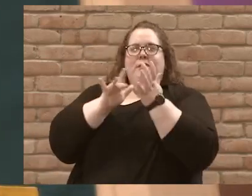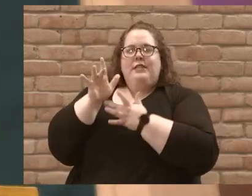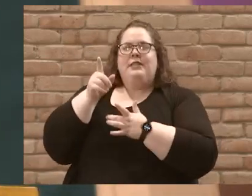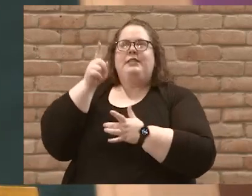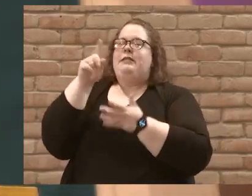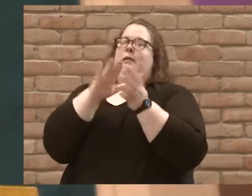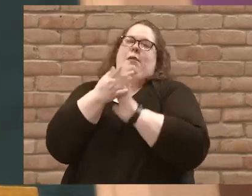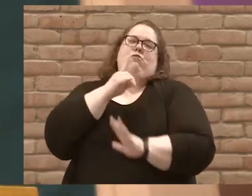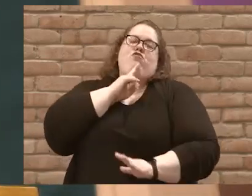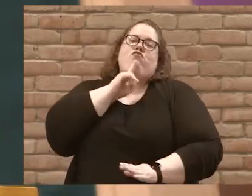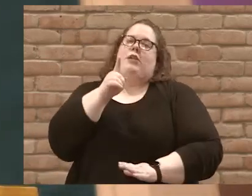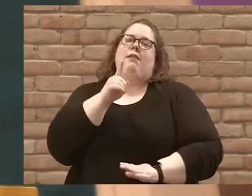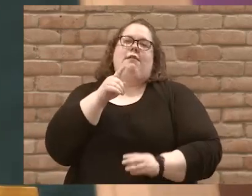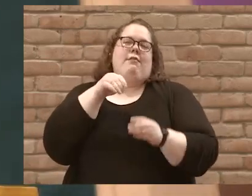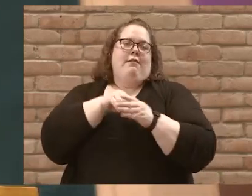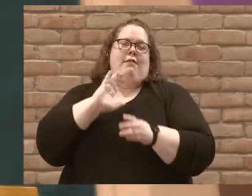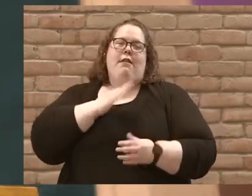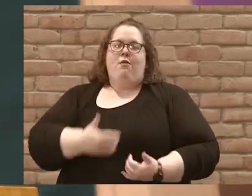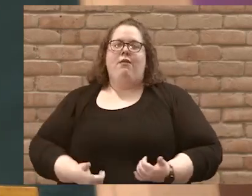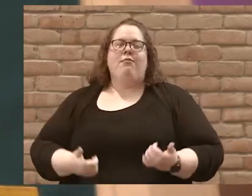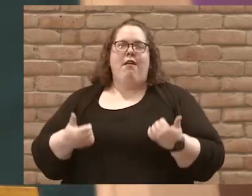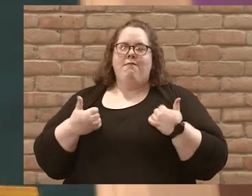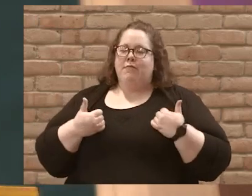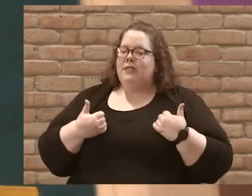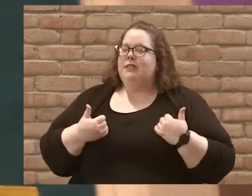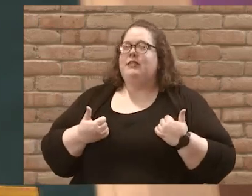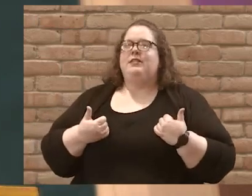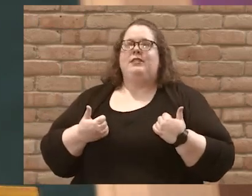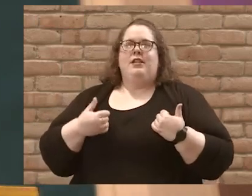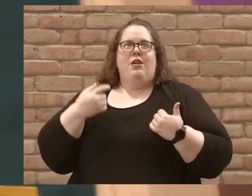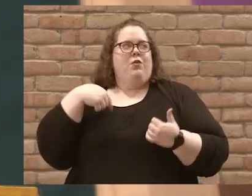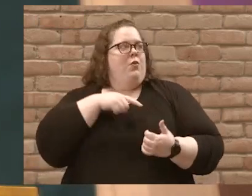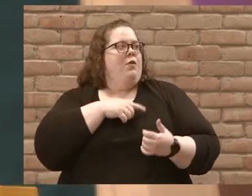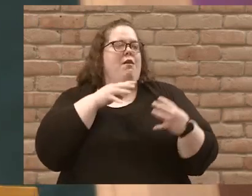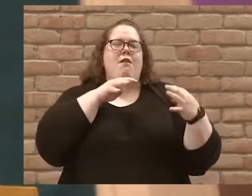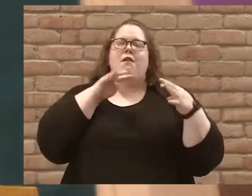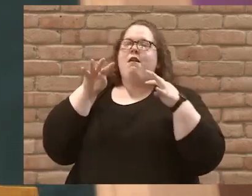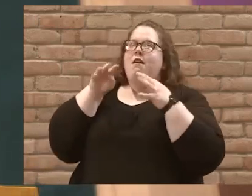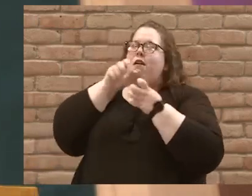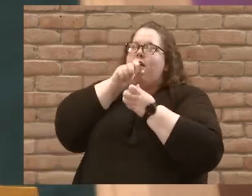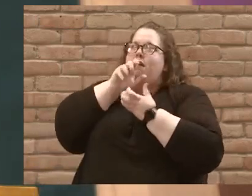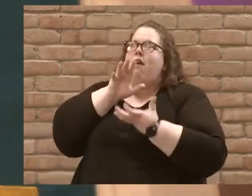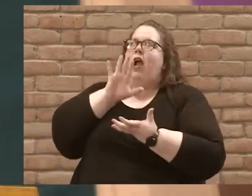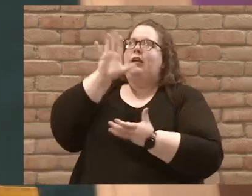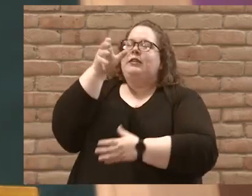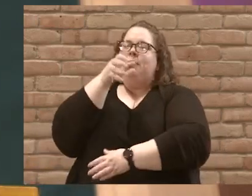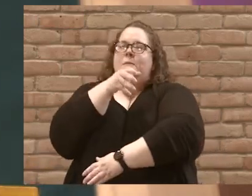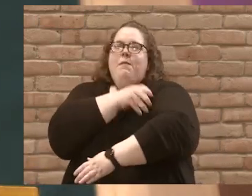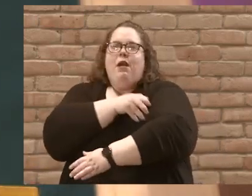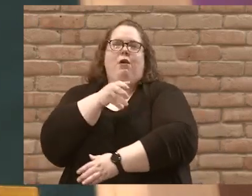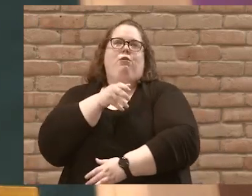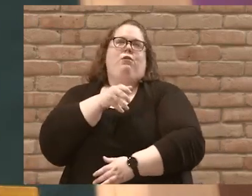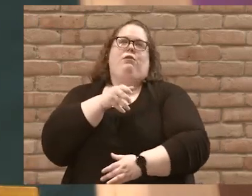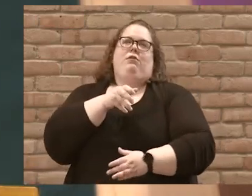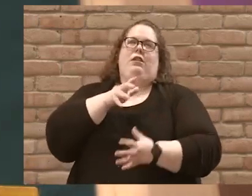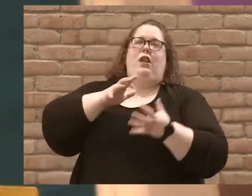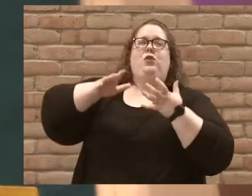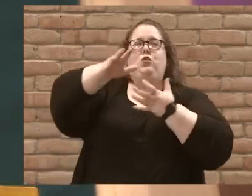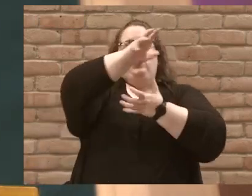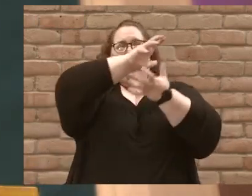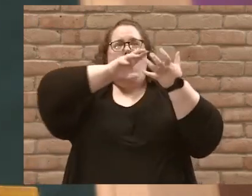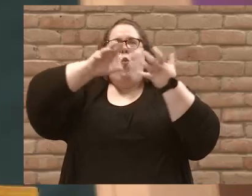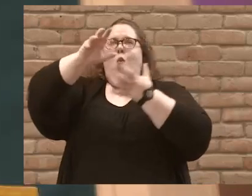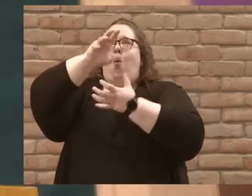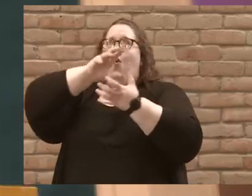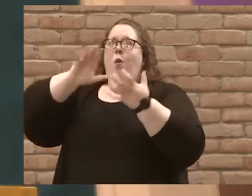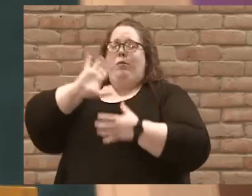may he become real in our lives. And may we be in awe of his power to break into the storms in